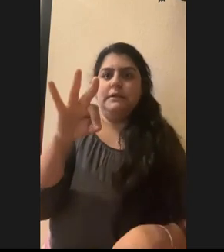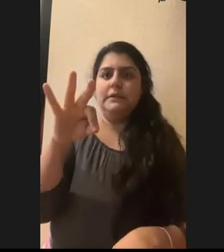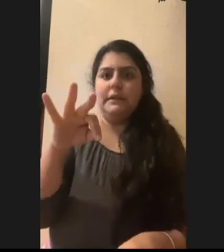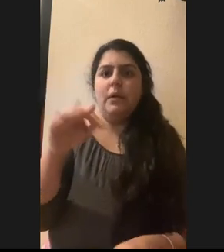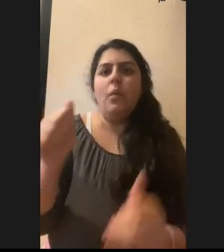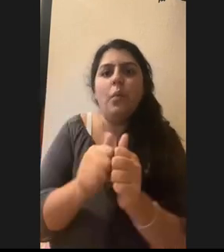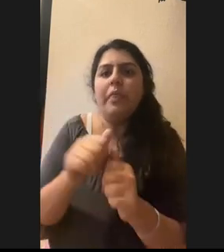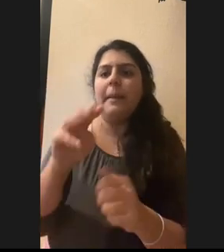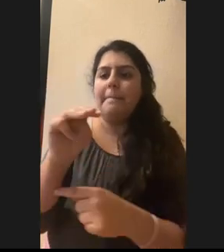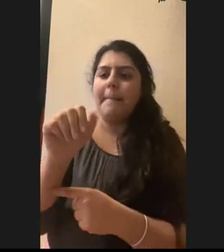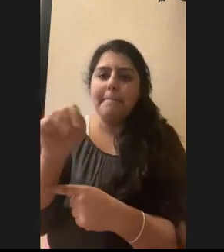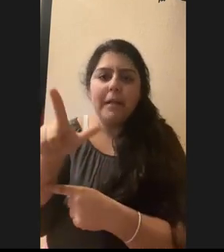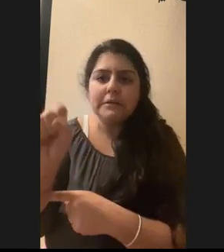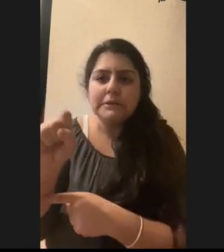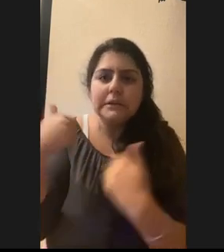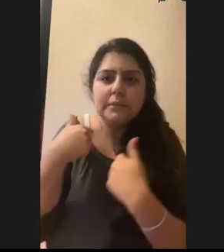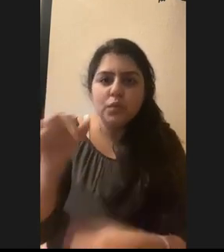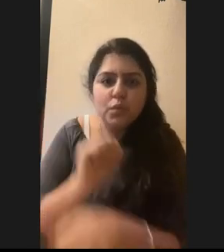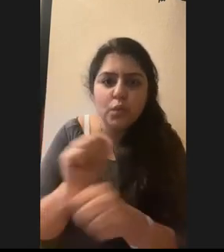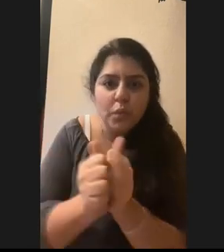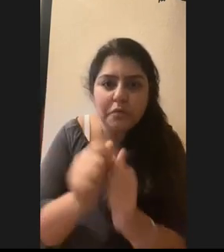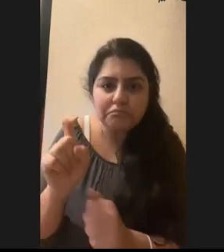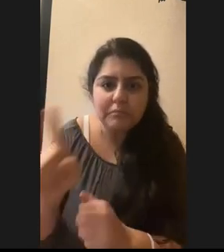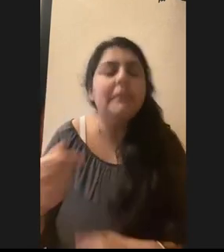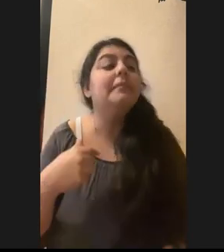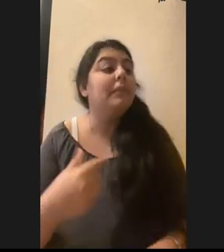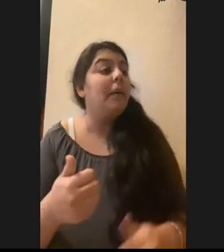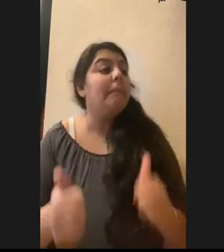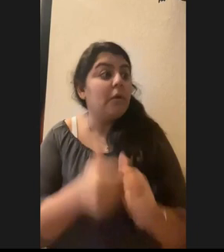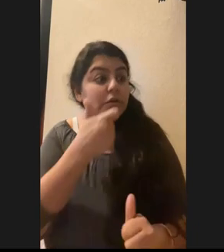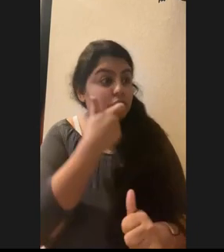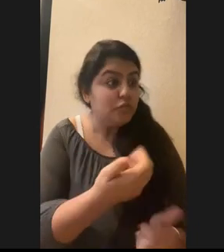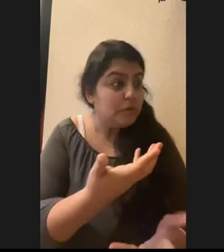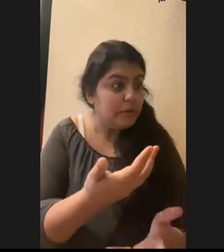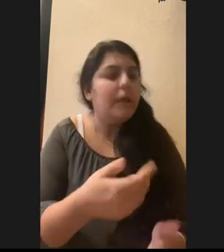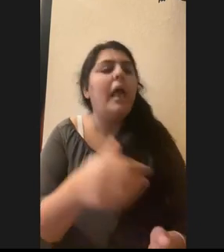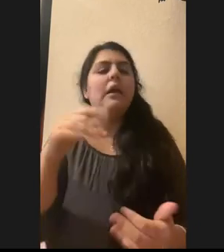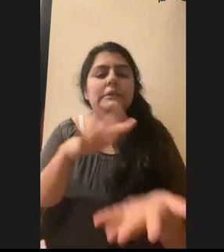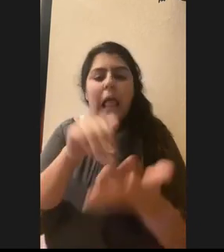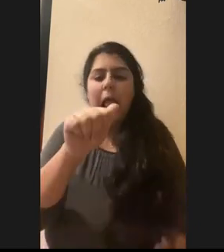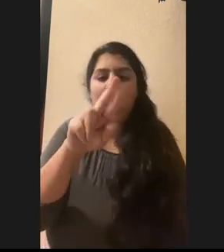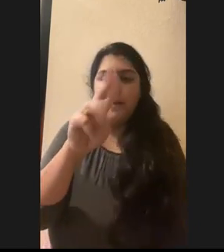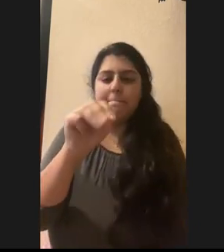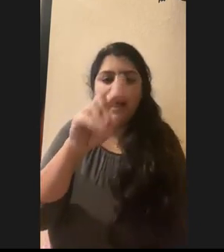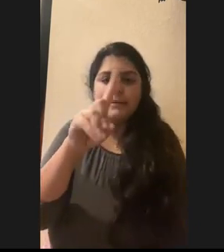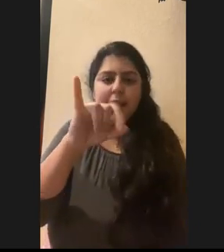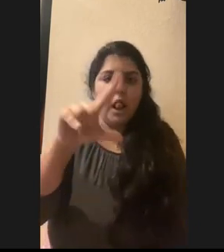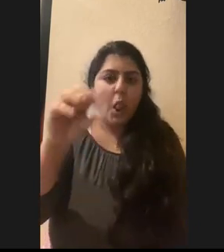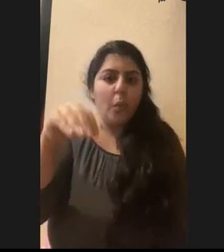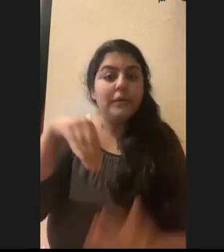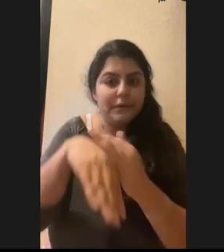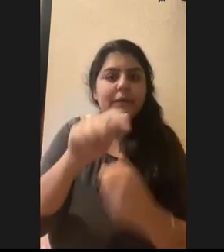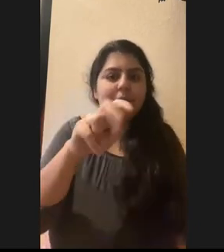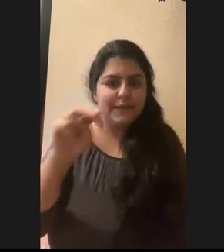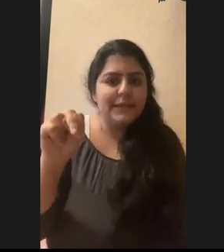So the neatest thing I've done so far is studying armadillos in Tennessee. Um, as I said, few minutes ago, they weren't really found